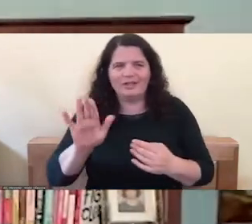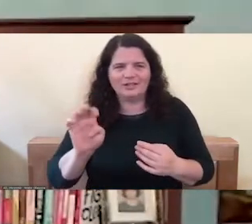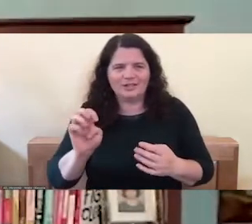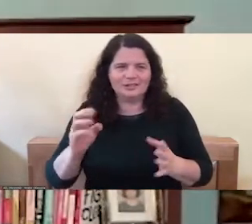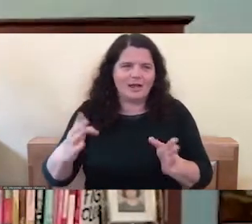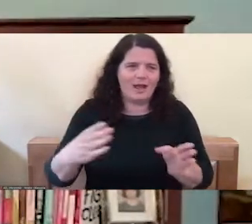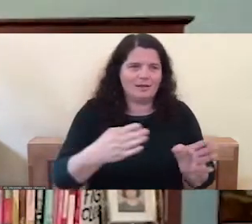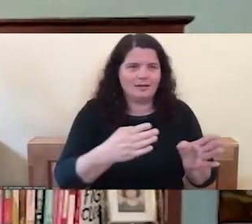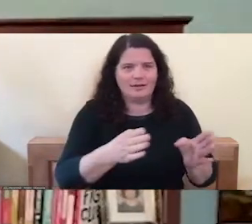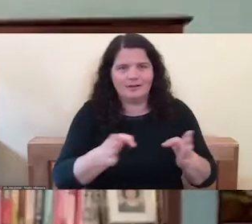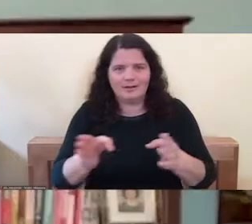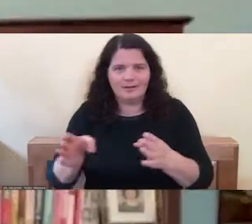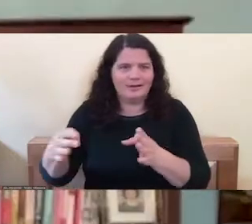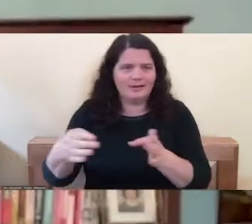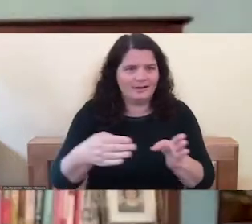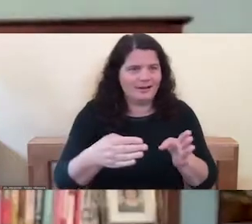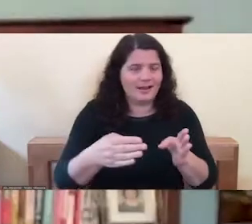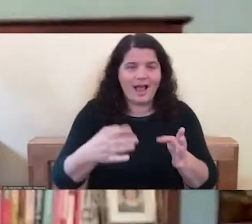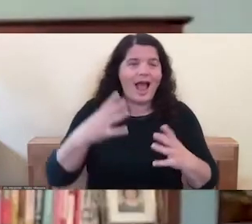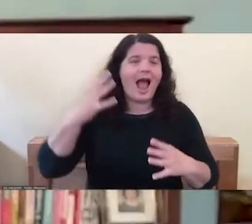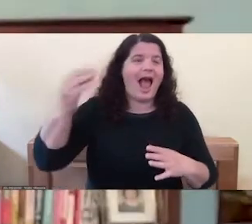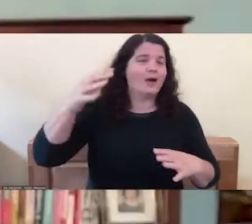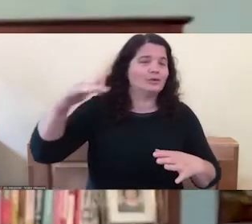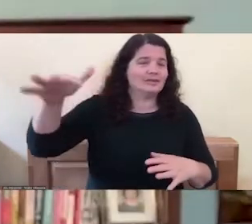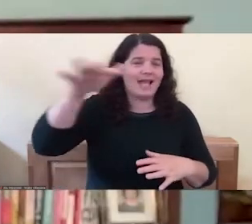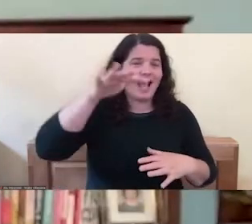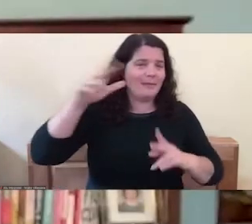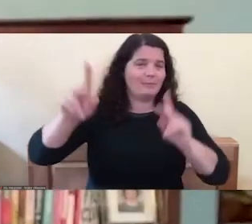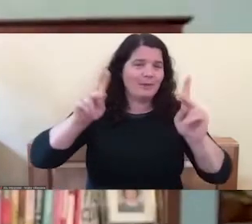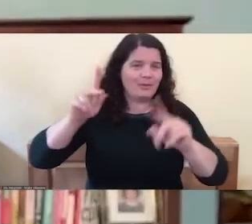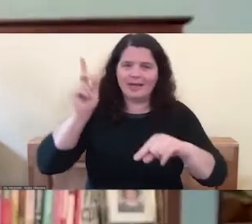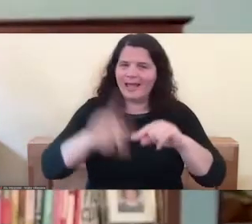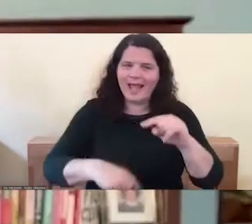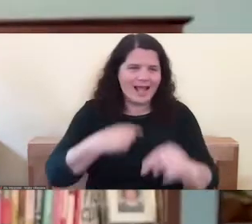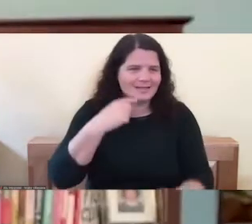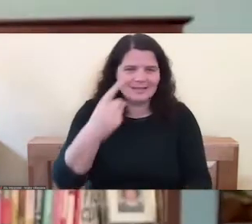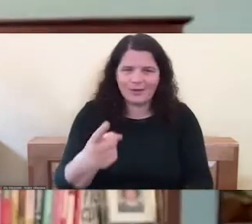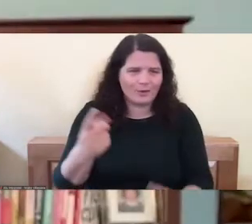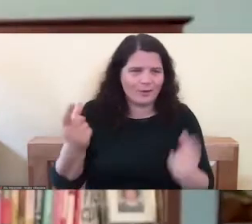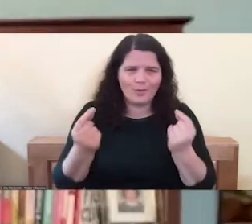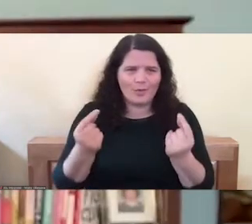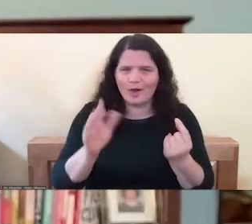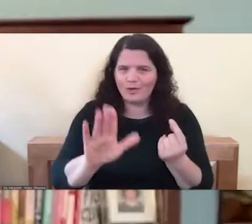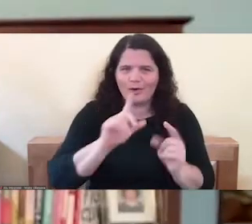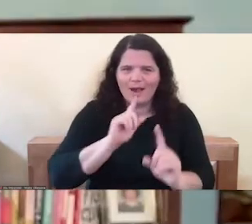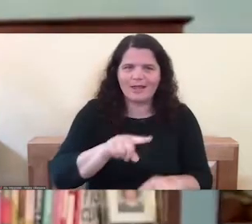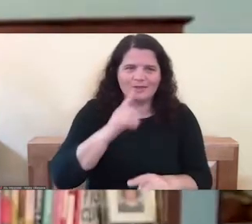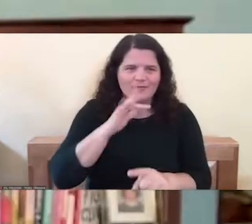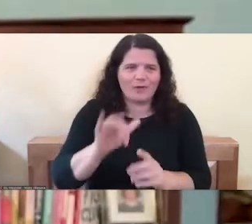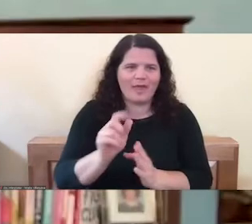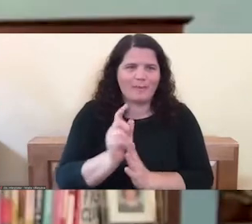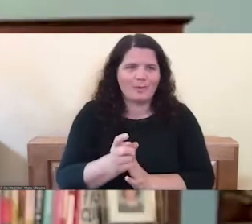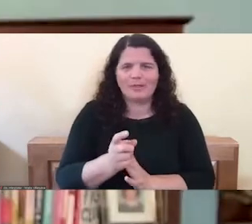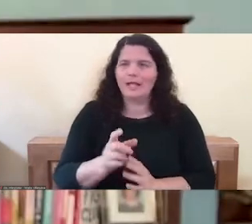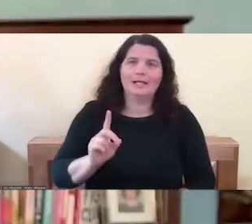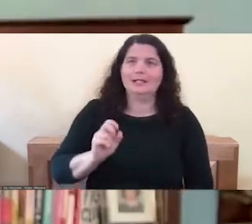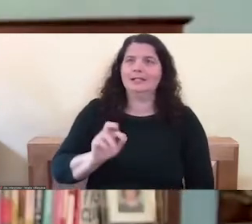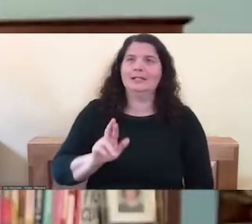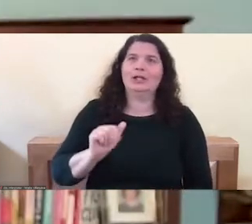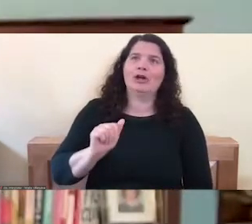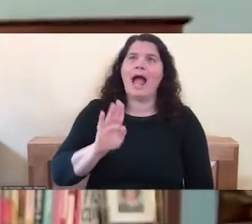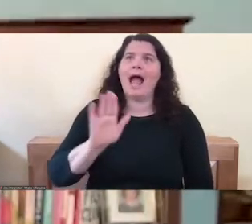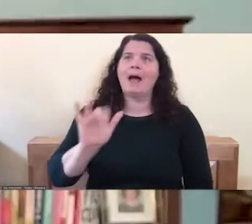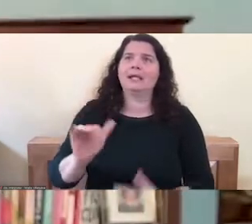Um, and no one from the outside can really tell you what the right answer is. It's, you know, it's not like dear Abby, what do I do?